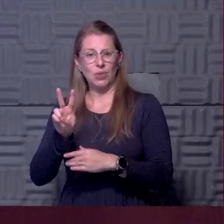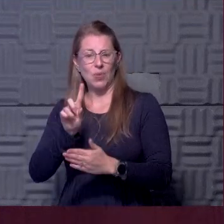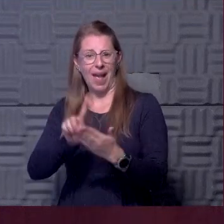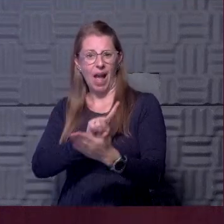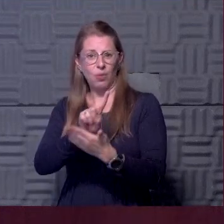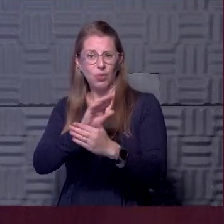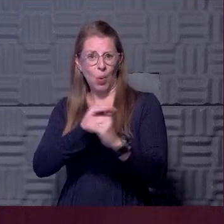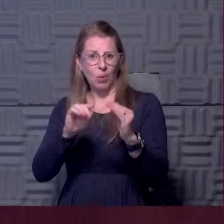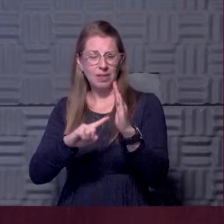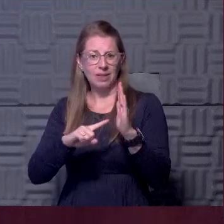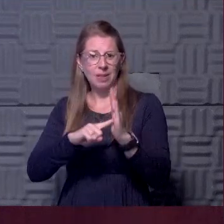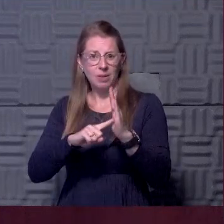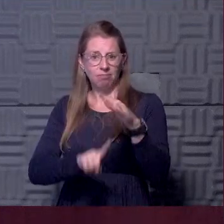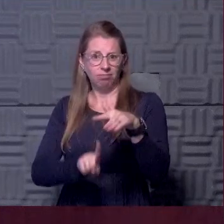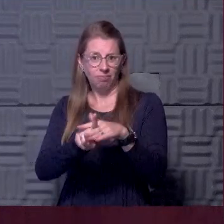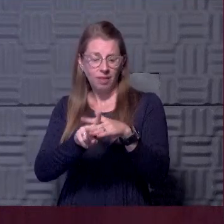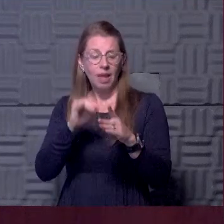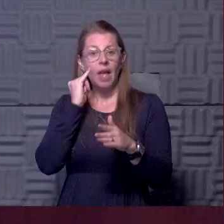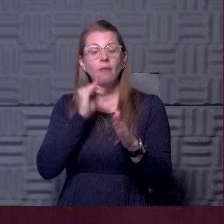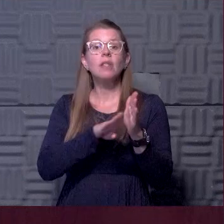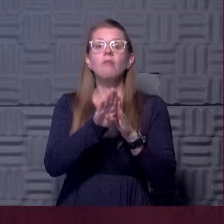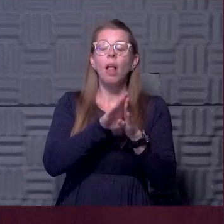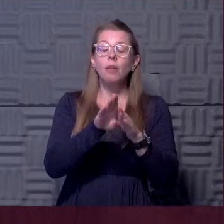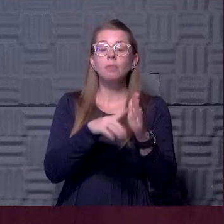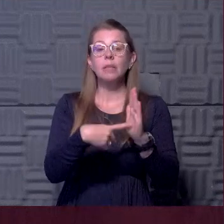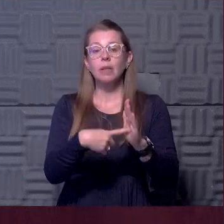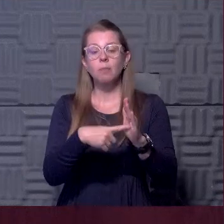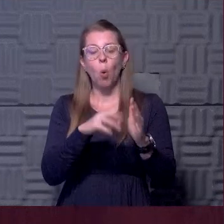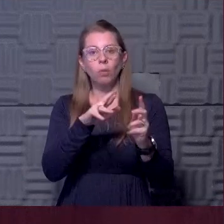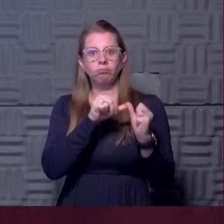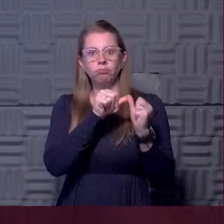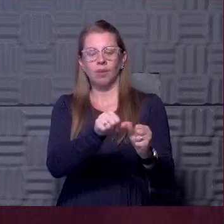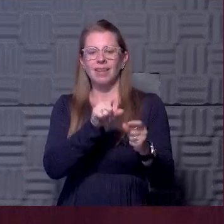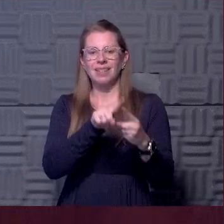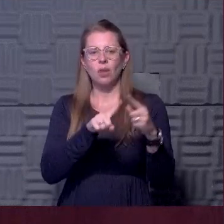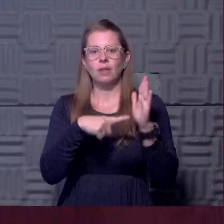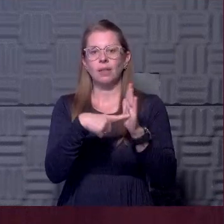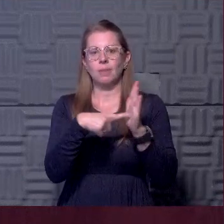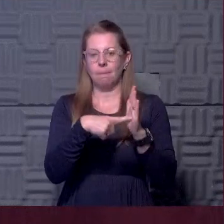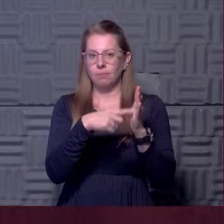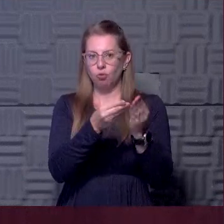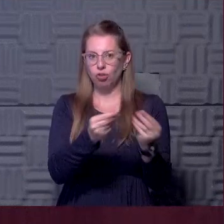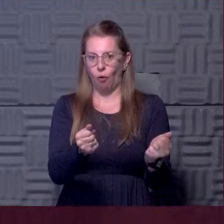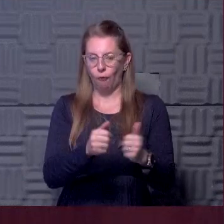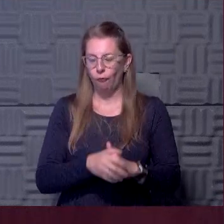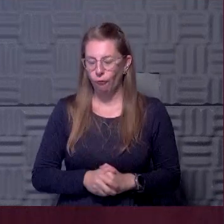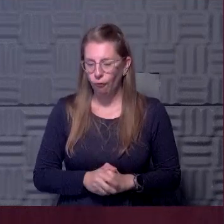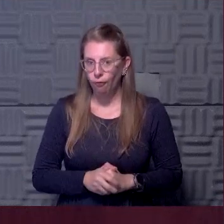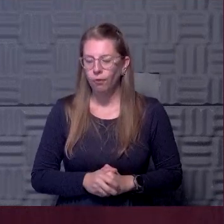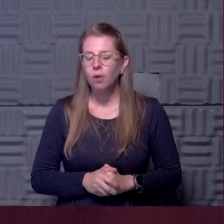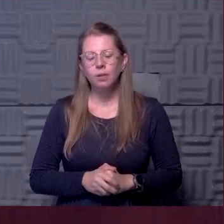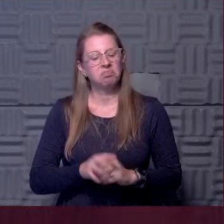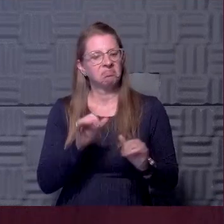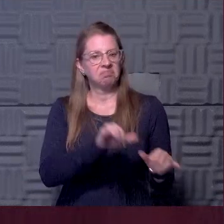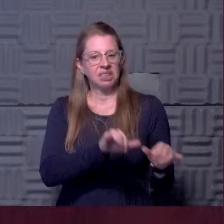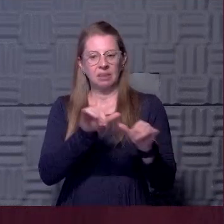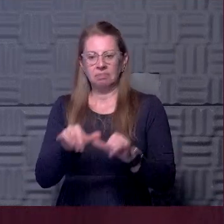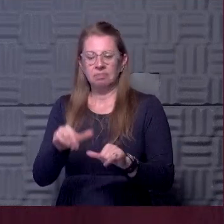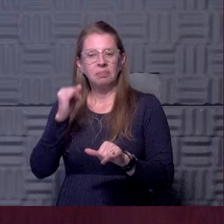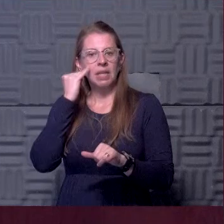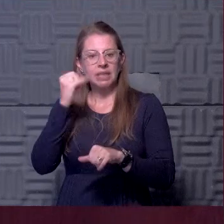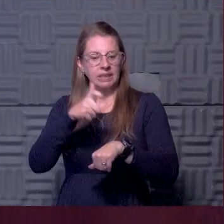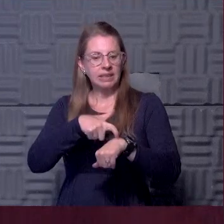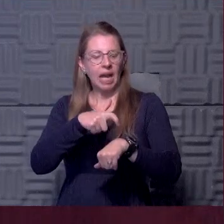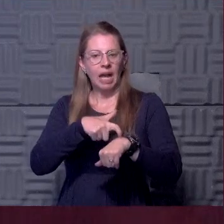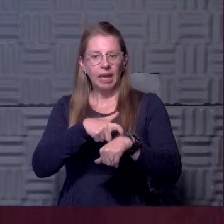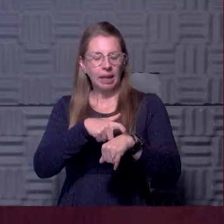-free. Um, if they're continuing to, if they develop symptoms or continue to have symptoms, it'll be until those symptoms resolve. Um, so it, it'd be the same, uh, timeframes that